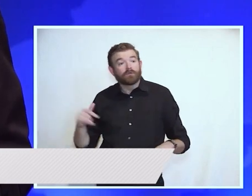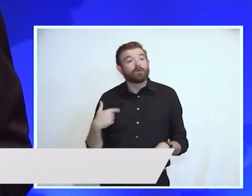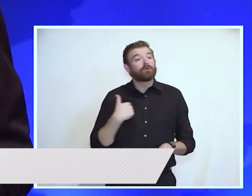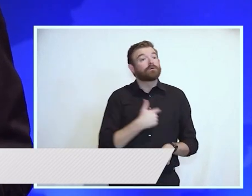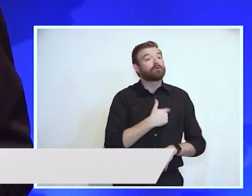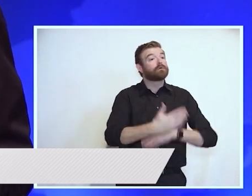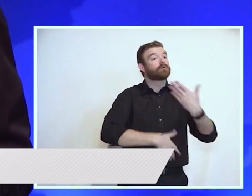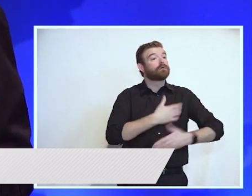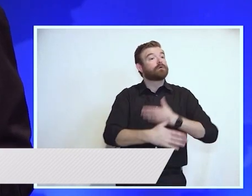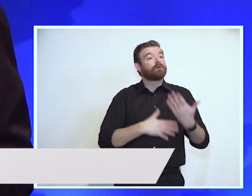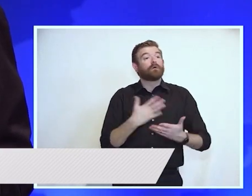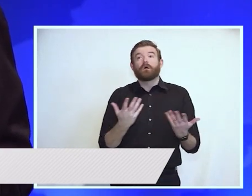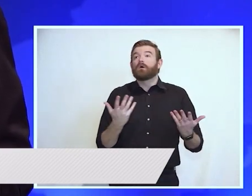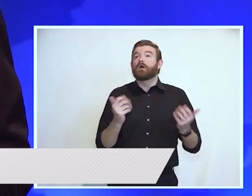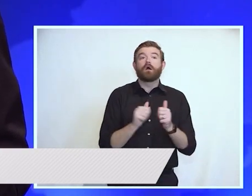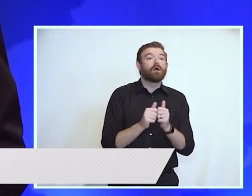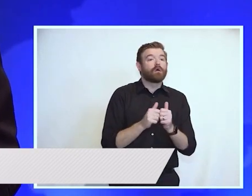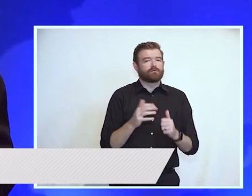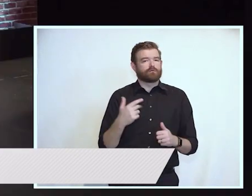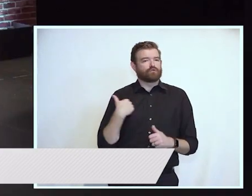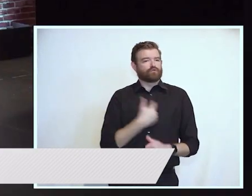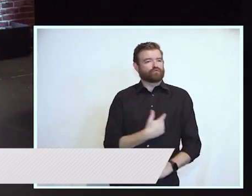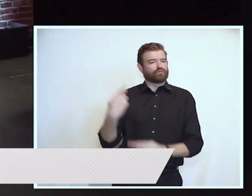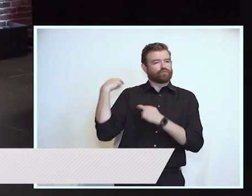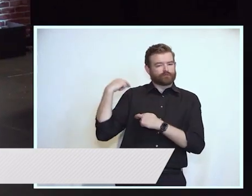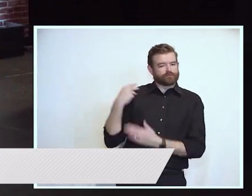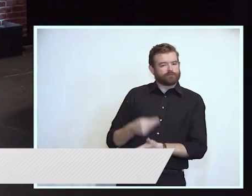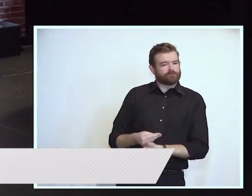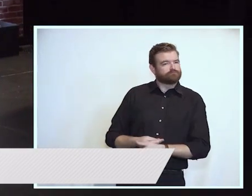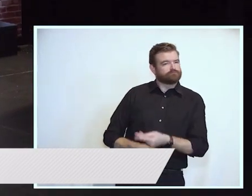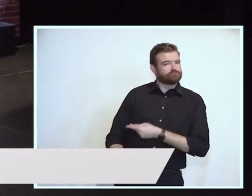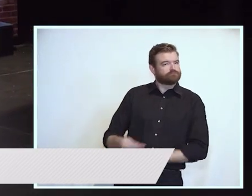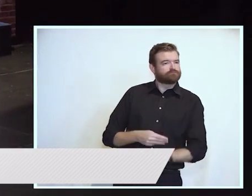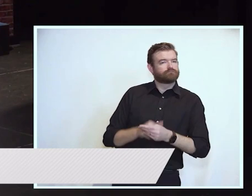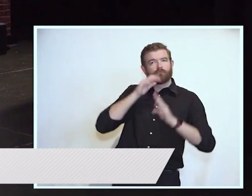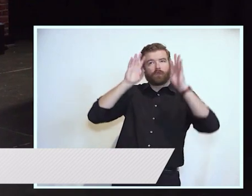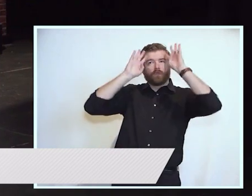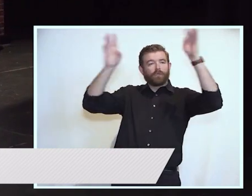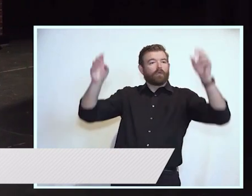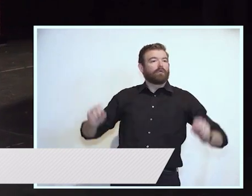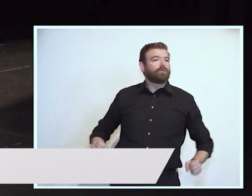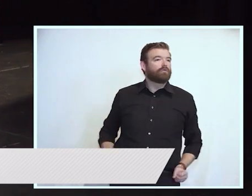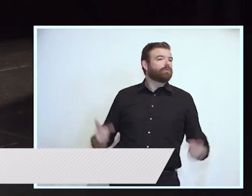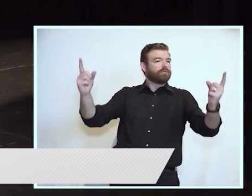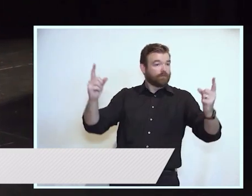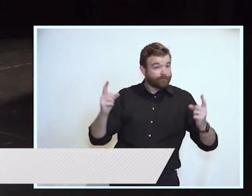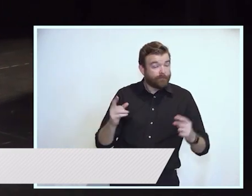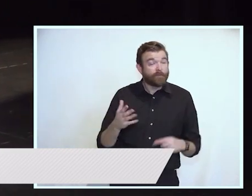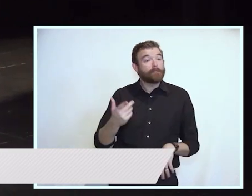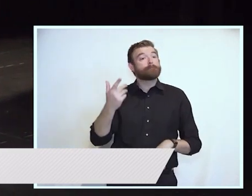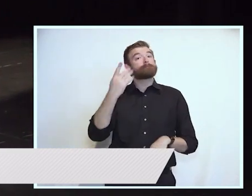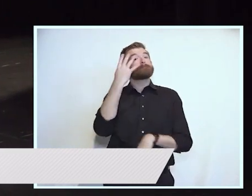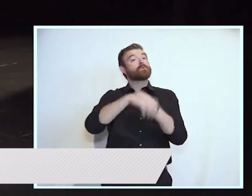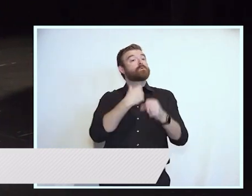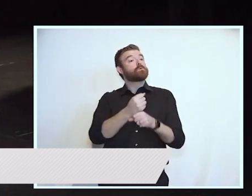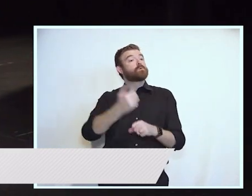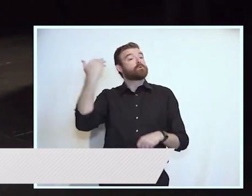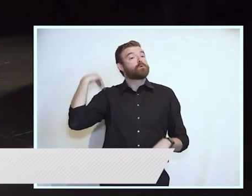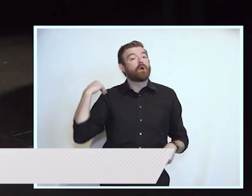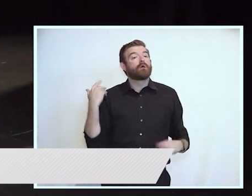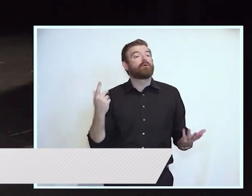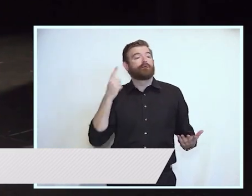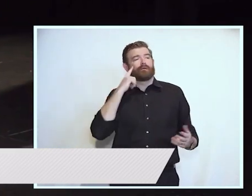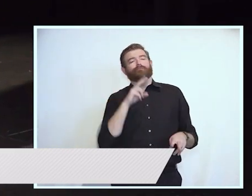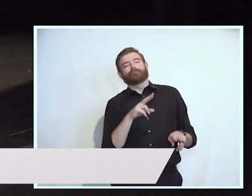state's finances. For example, four years ago, no one thought we would ever pull ourselves up